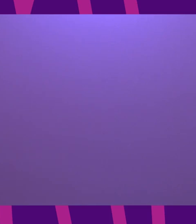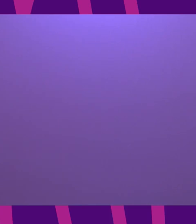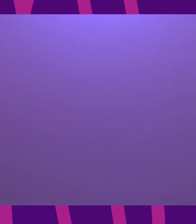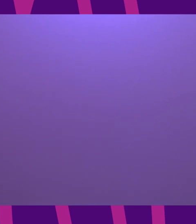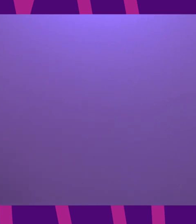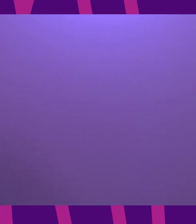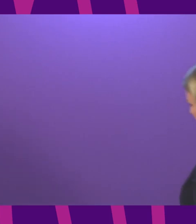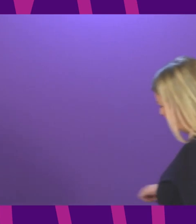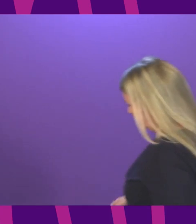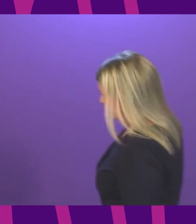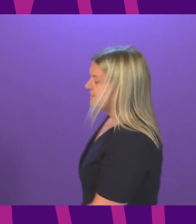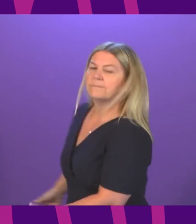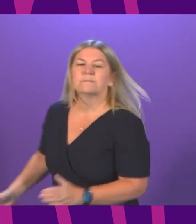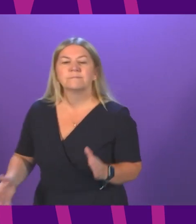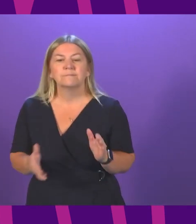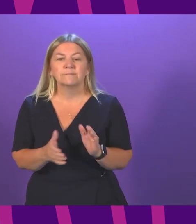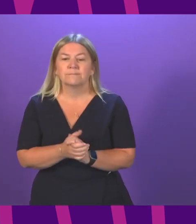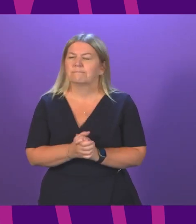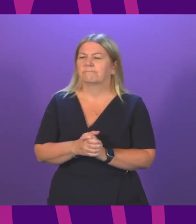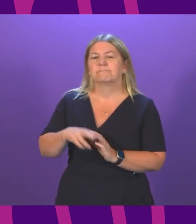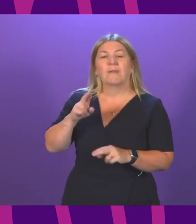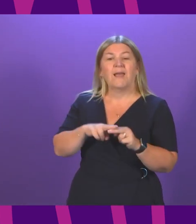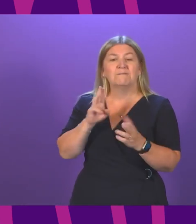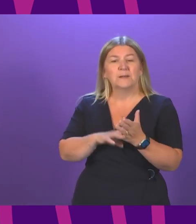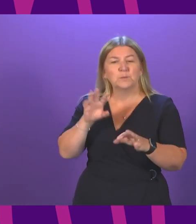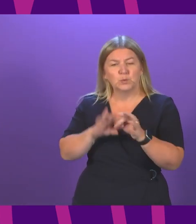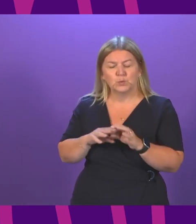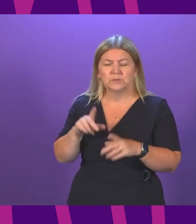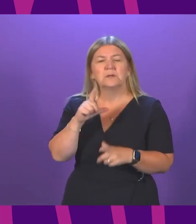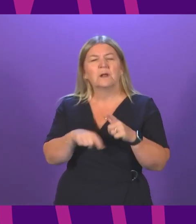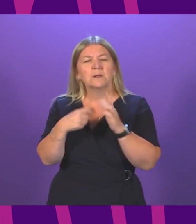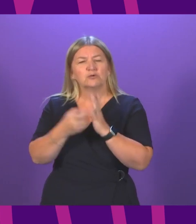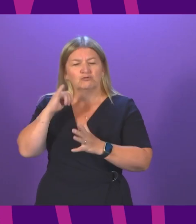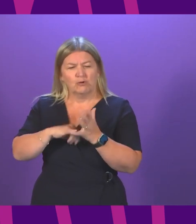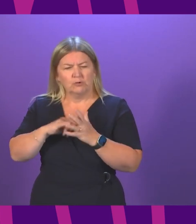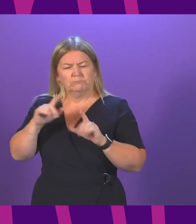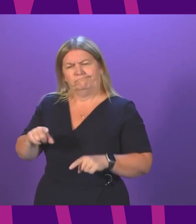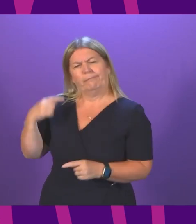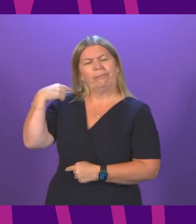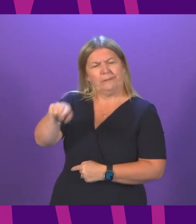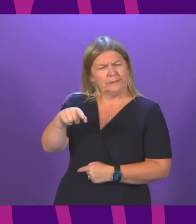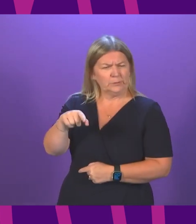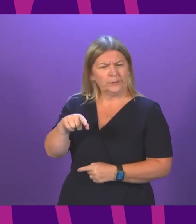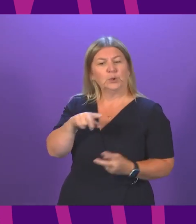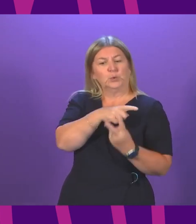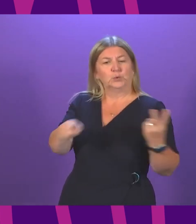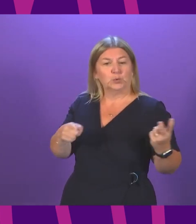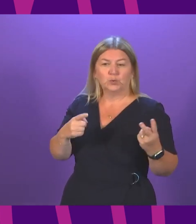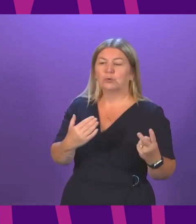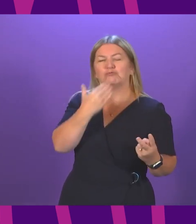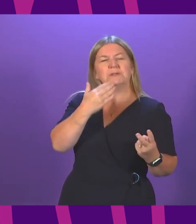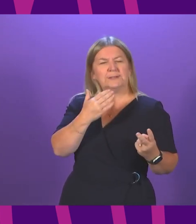Thank you, Presiding Officer. Earlier this week, two Green MSPs joined Nicola Sturgeon's government,